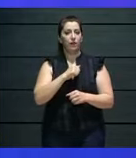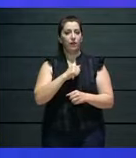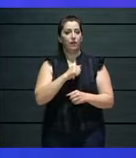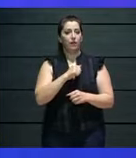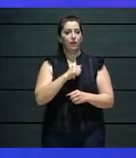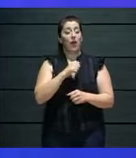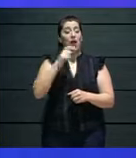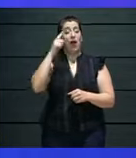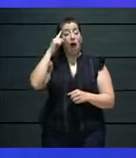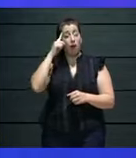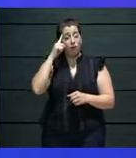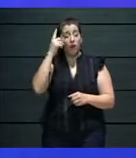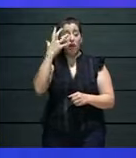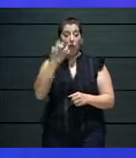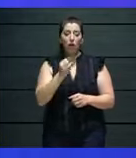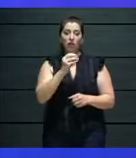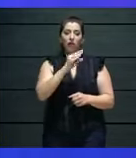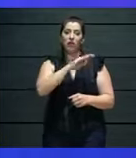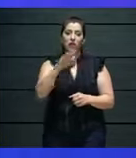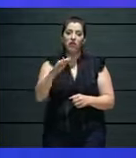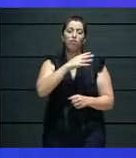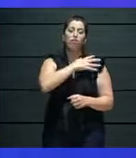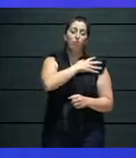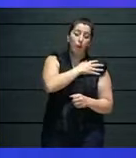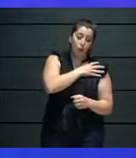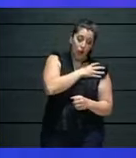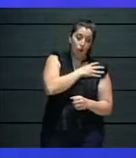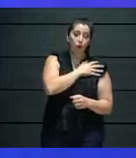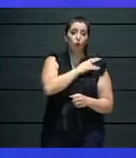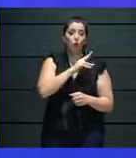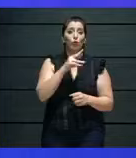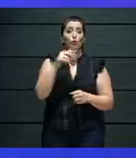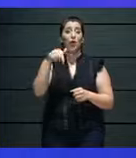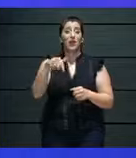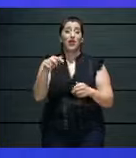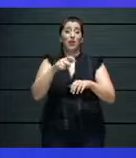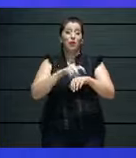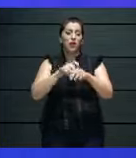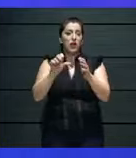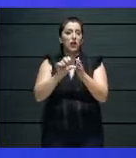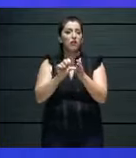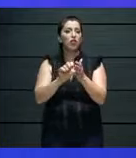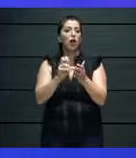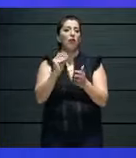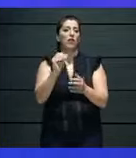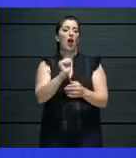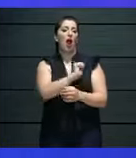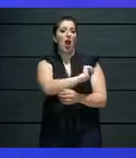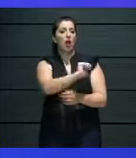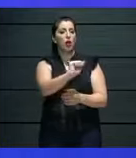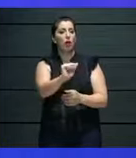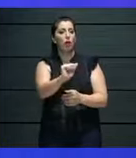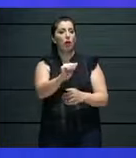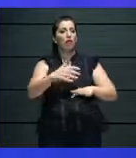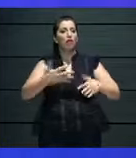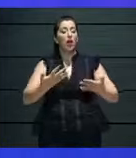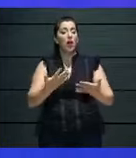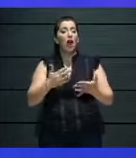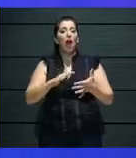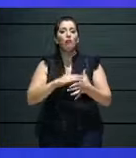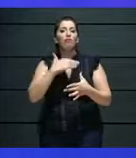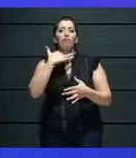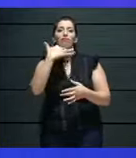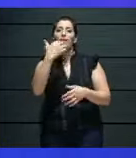suffered so much because of the lack of cultural space where to